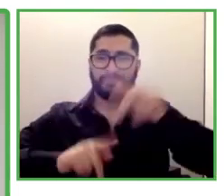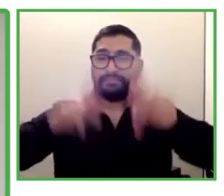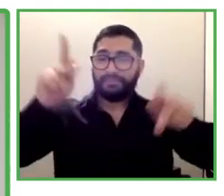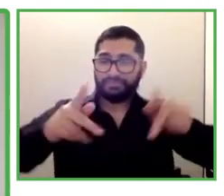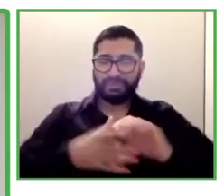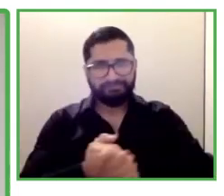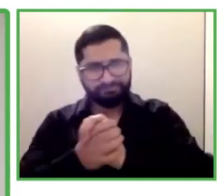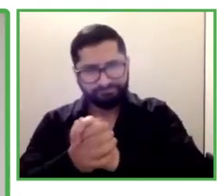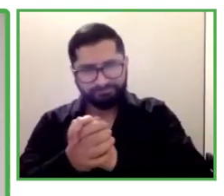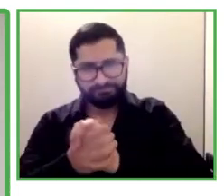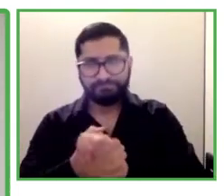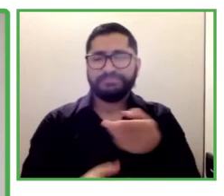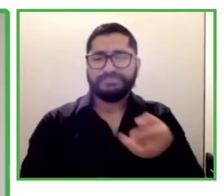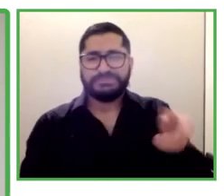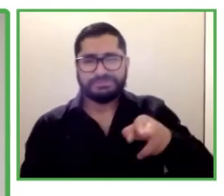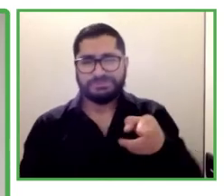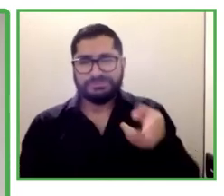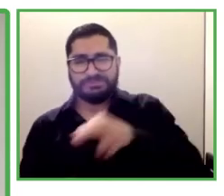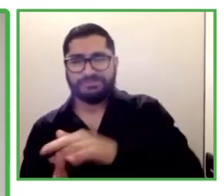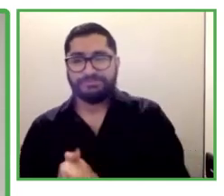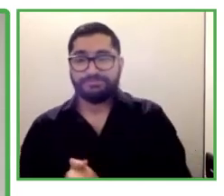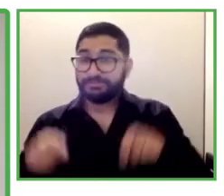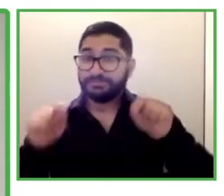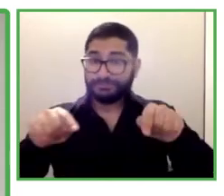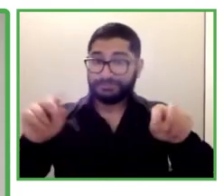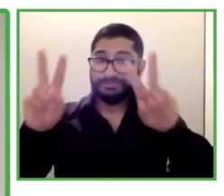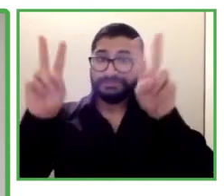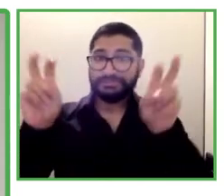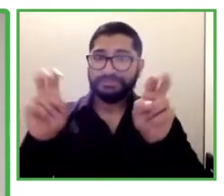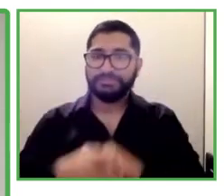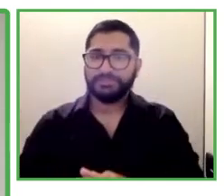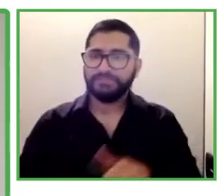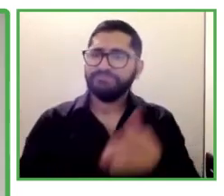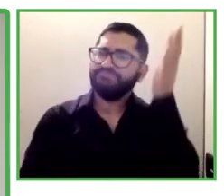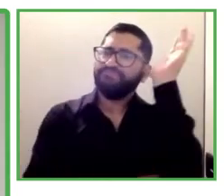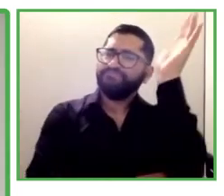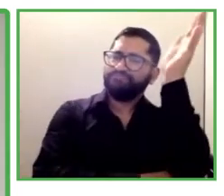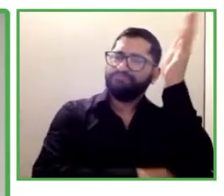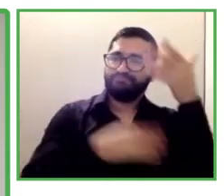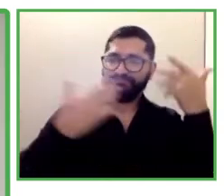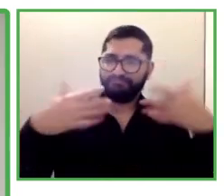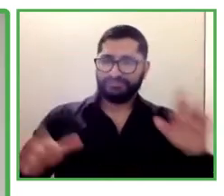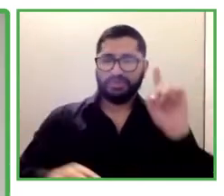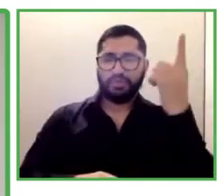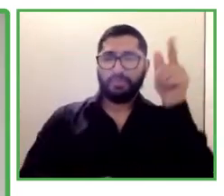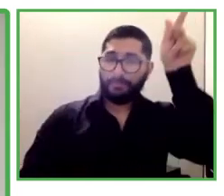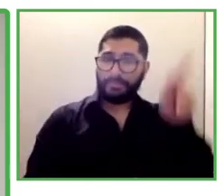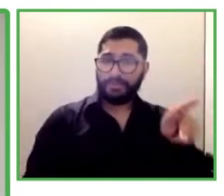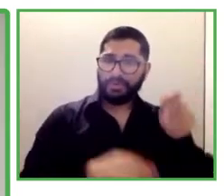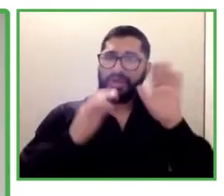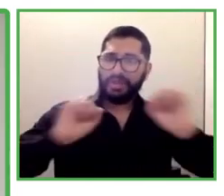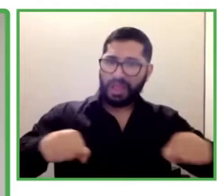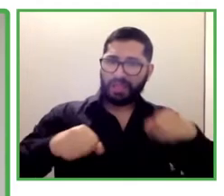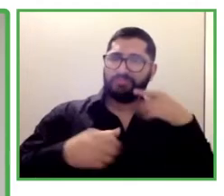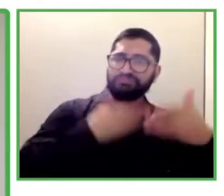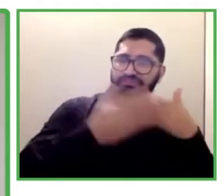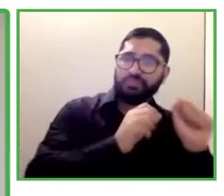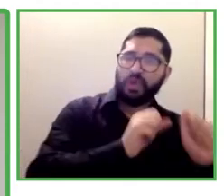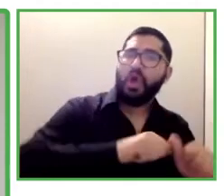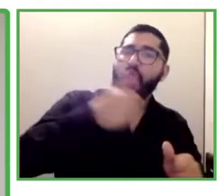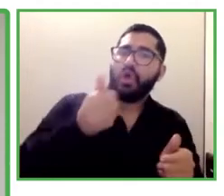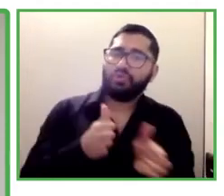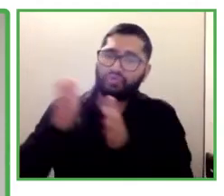testimonial from one of our program alumni before we hear presentations from four other alumni